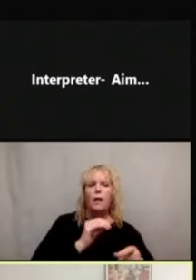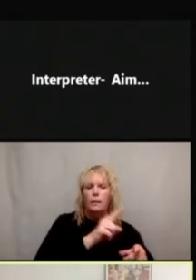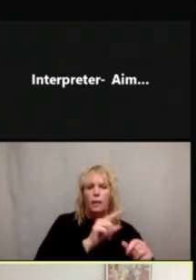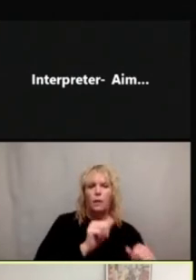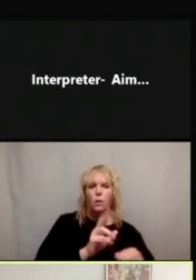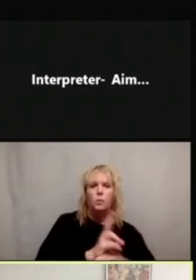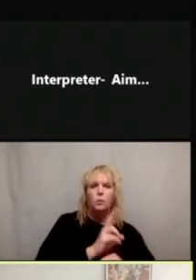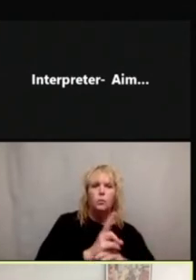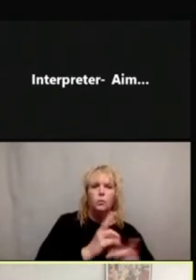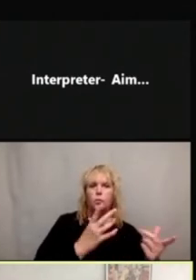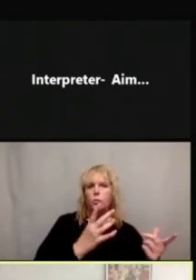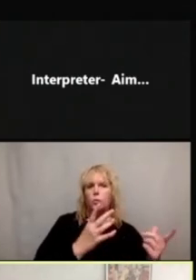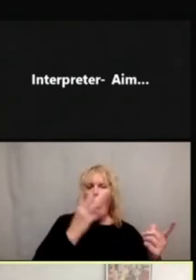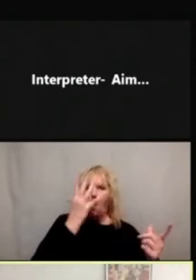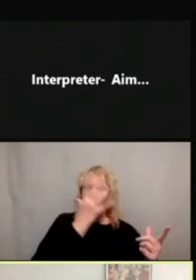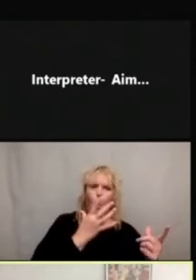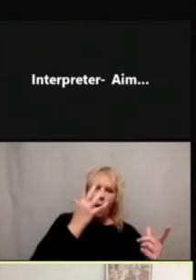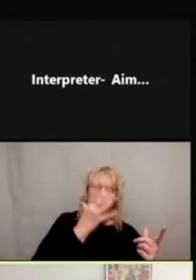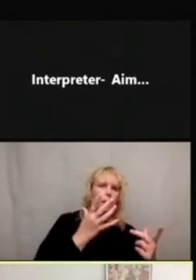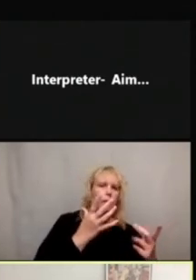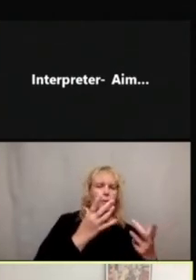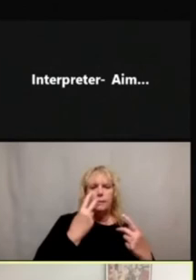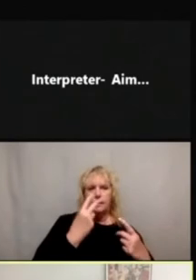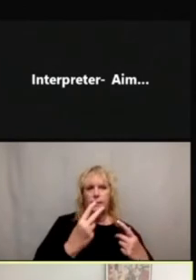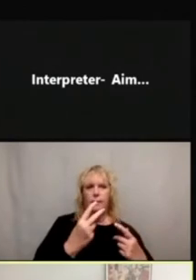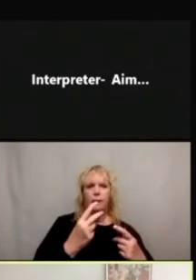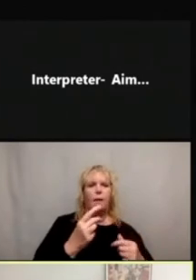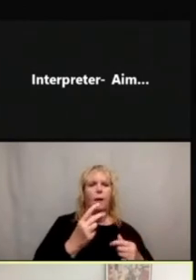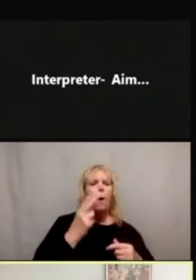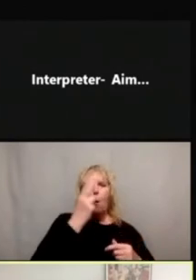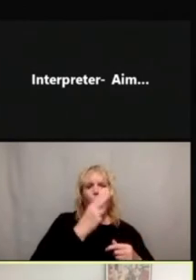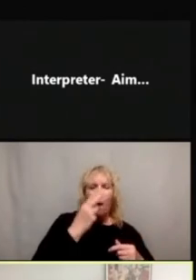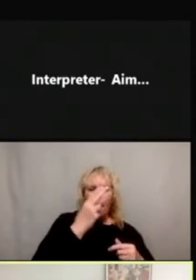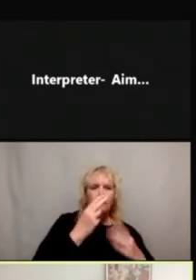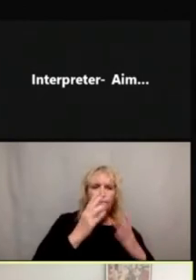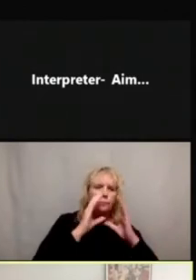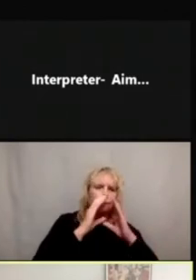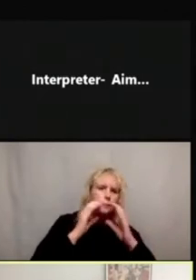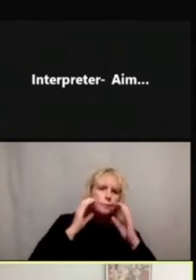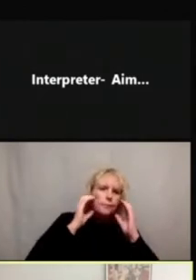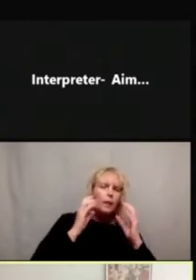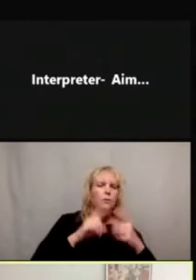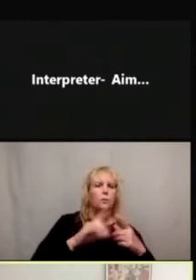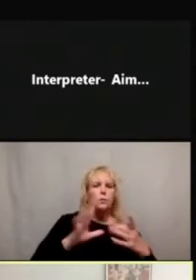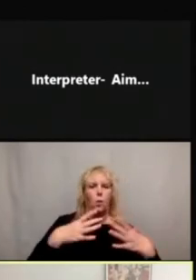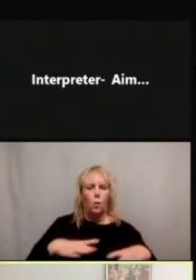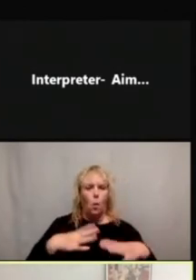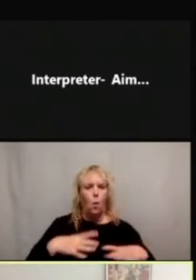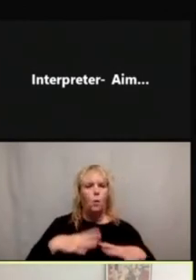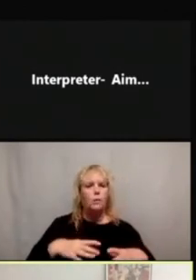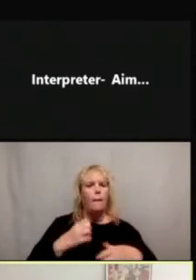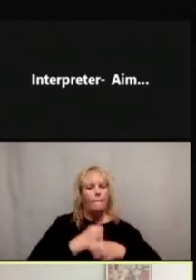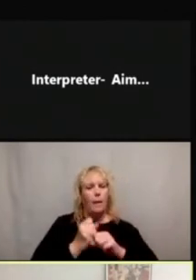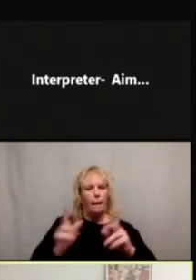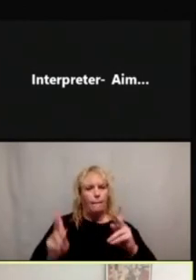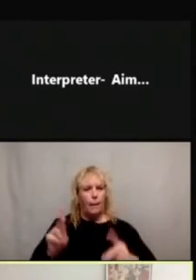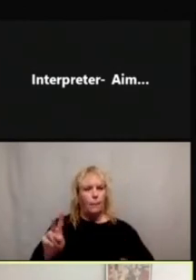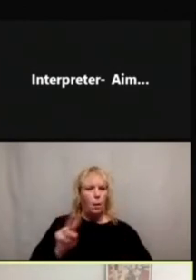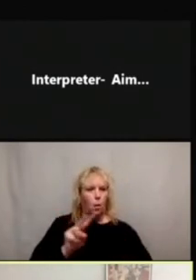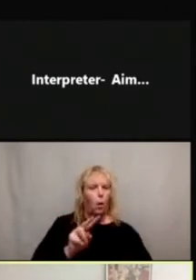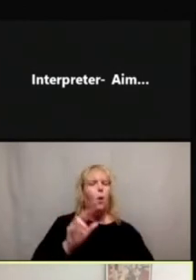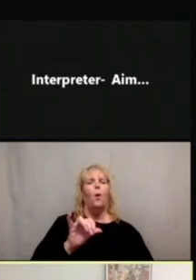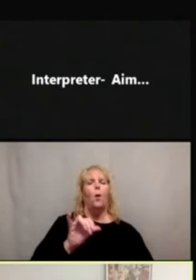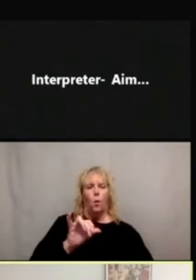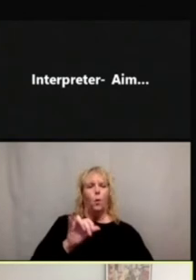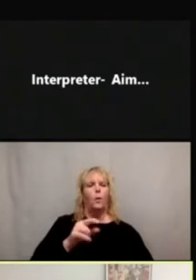face mask and clothes to make images that are probably going to be familiar to the priority audience. They've also used a